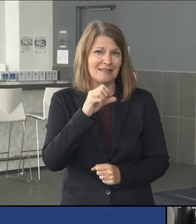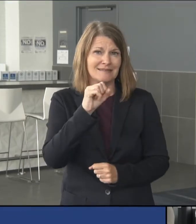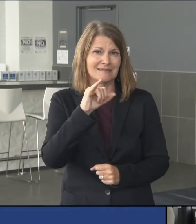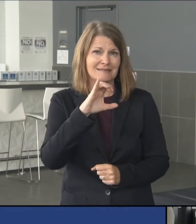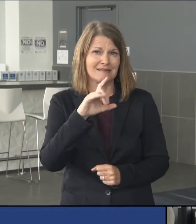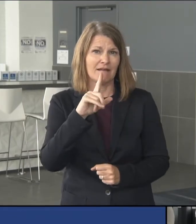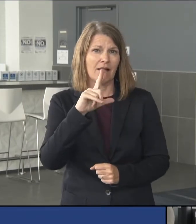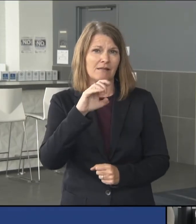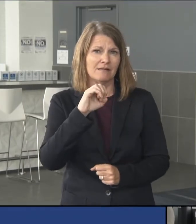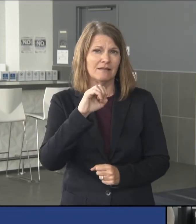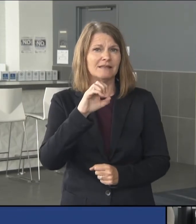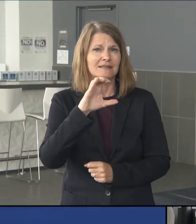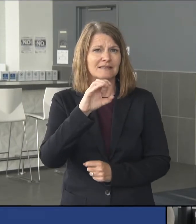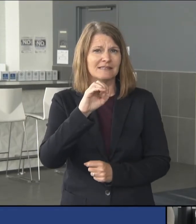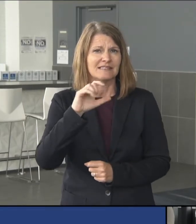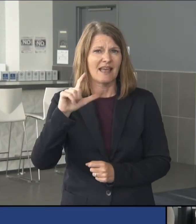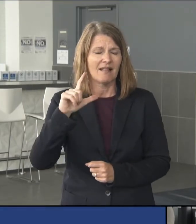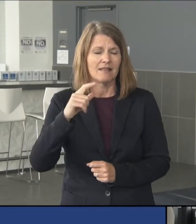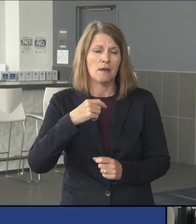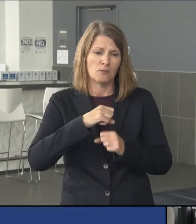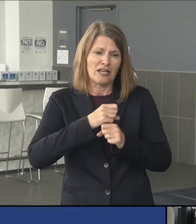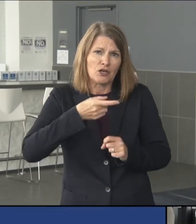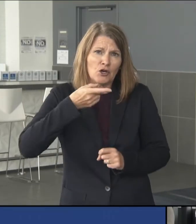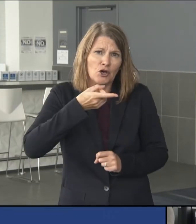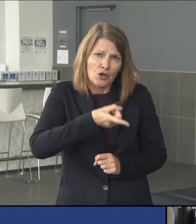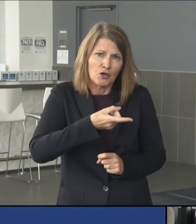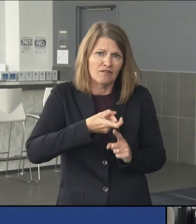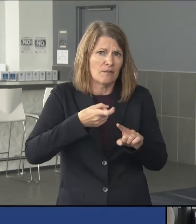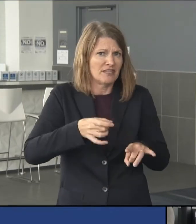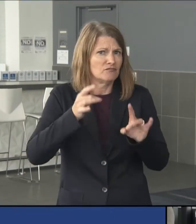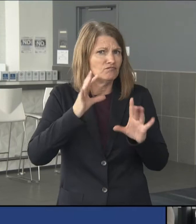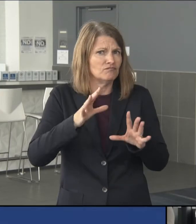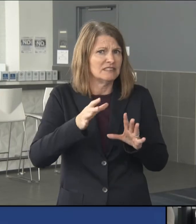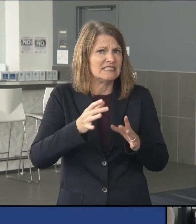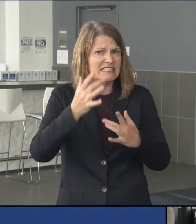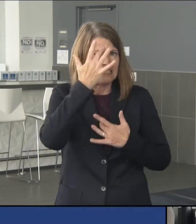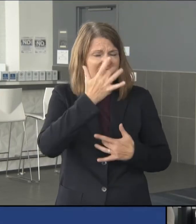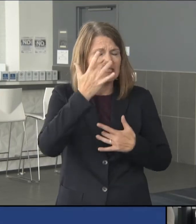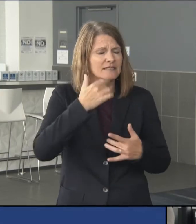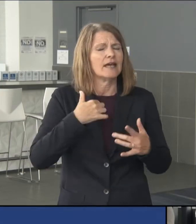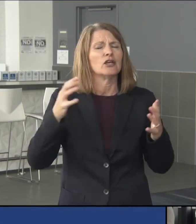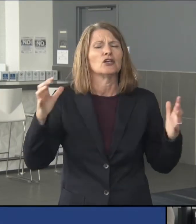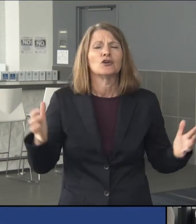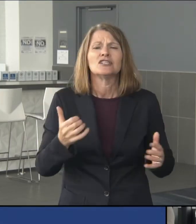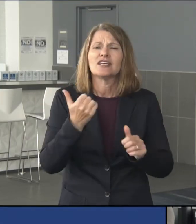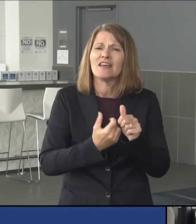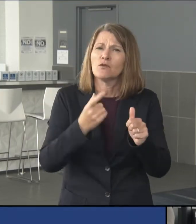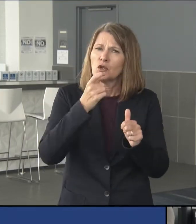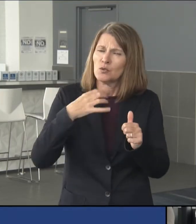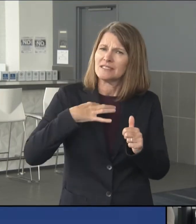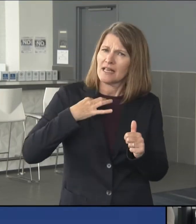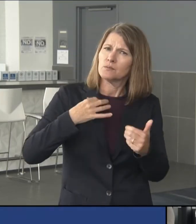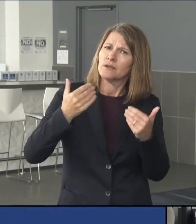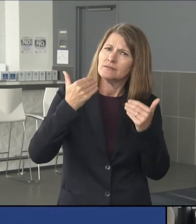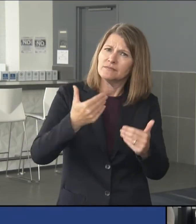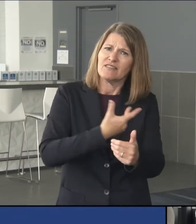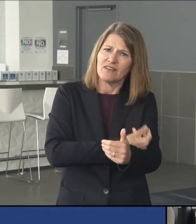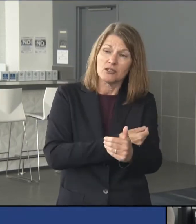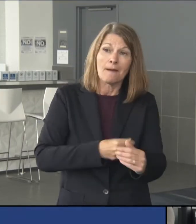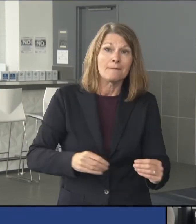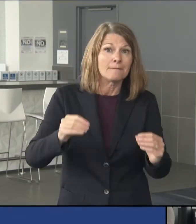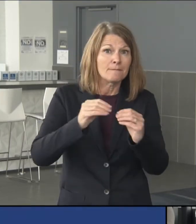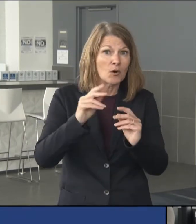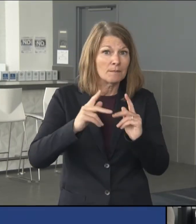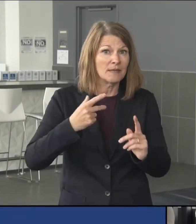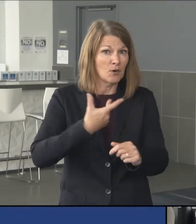this deadly disease. I encourage everyone who is eligible to get vaccinated. The more people who are vaccinated, the